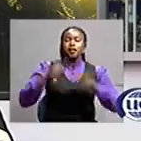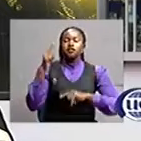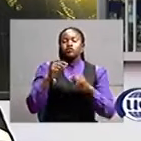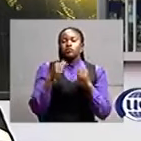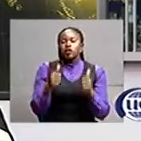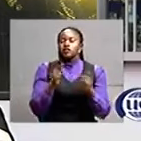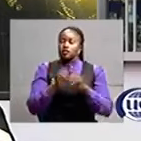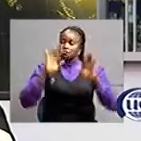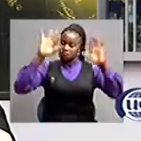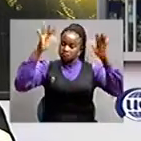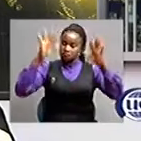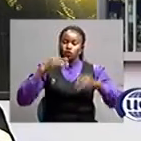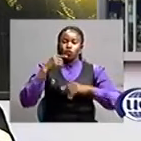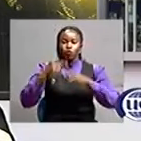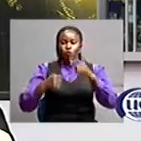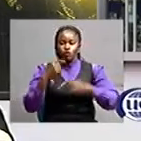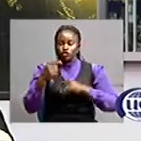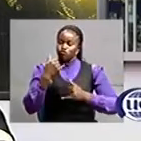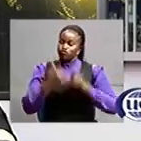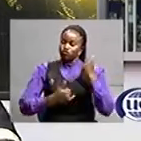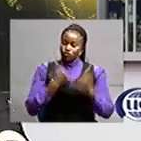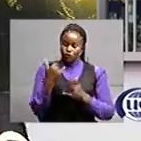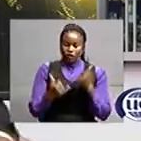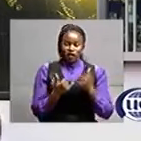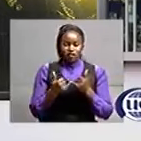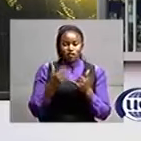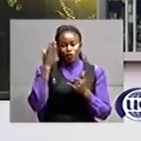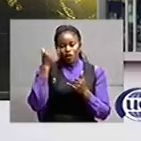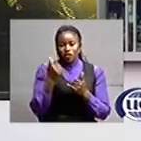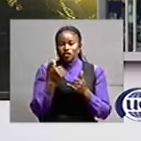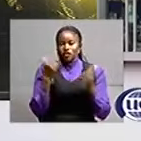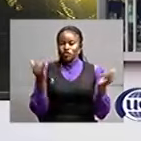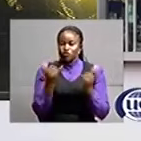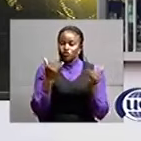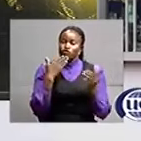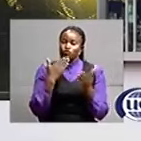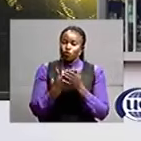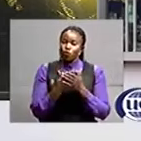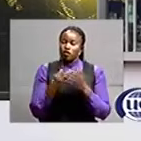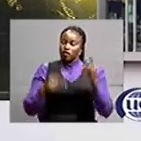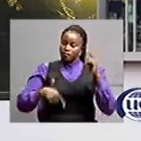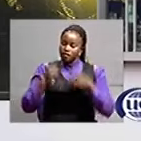celebrations were spontaneous as news of good performance reached rural areas.